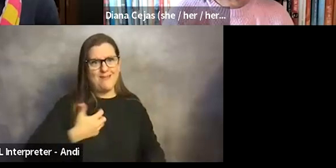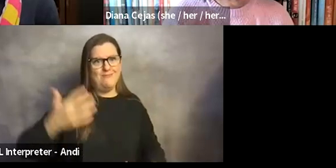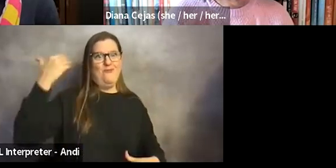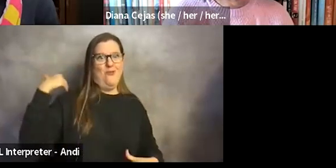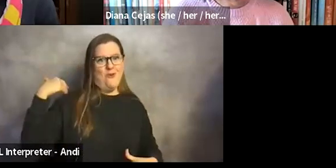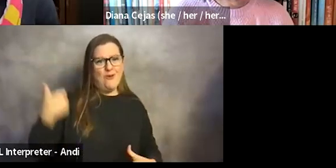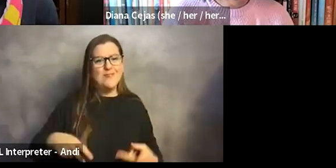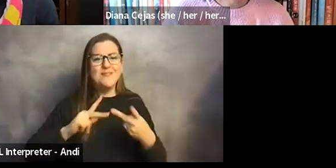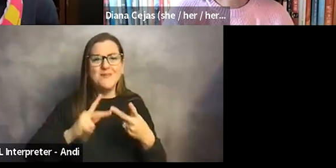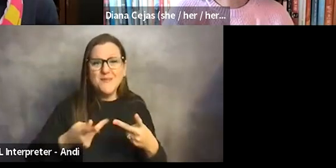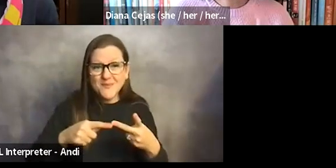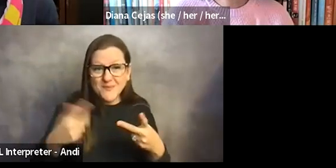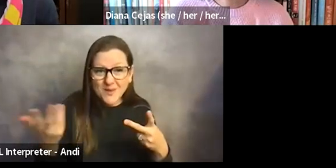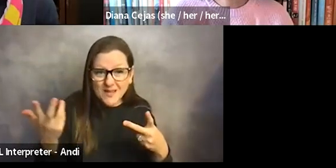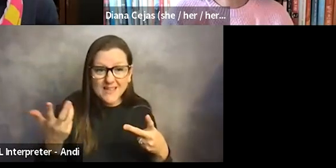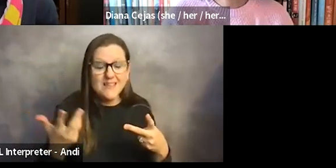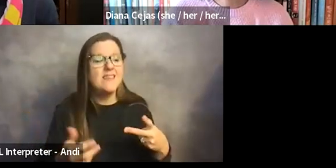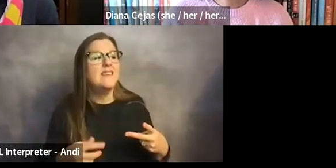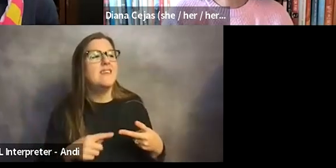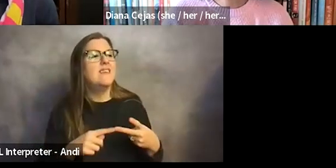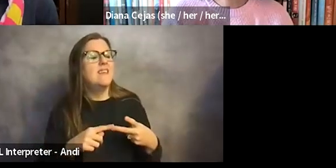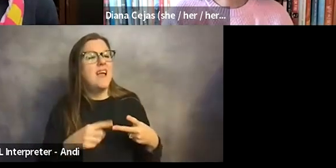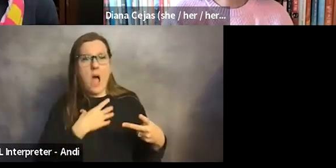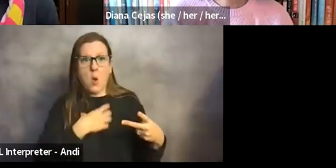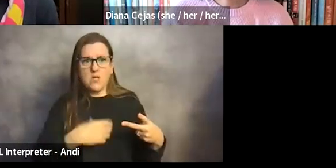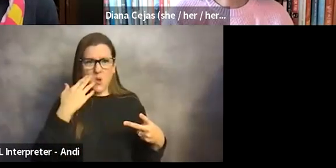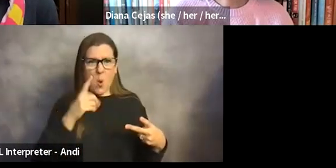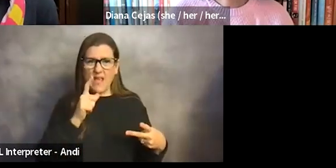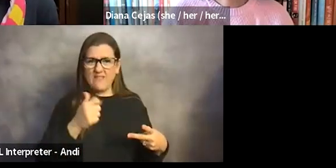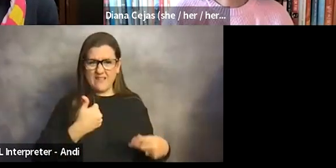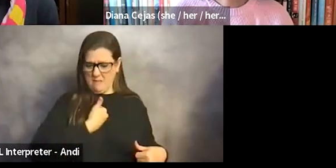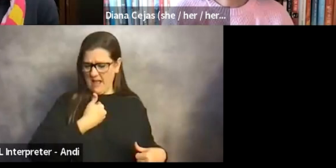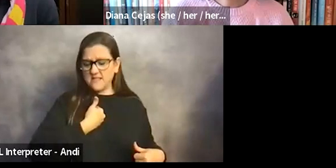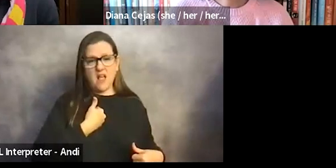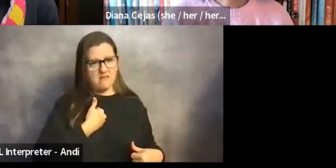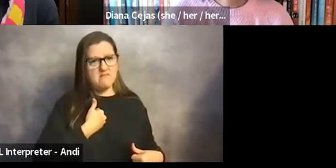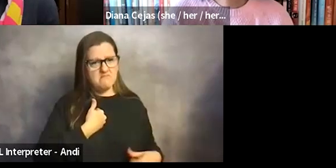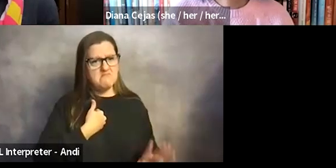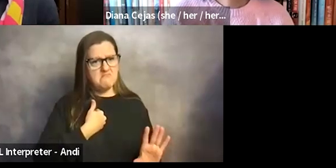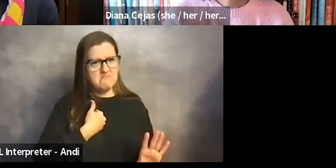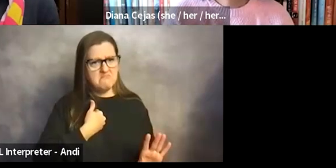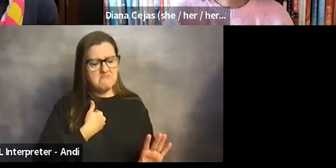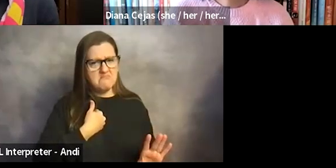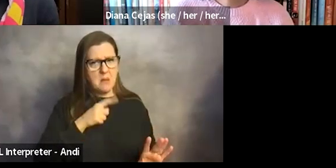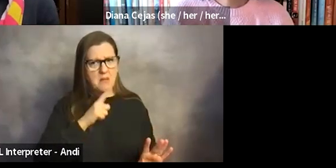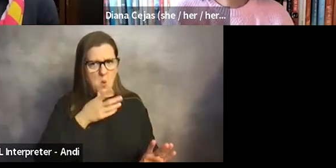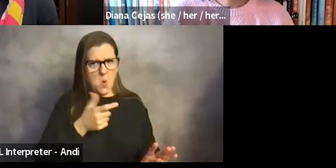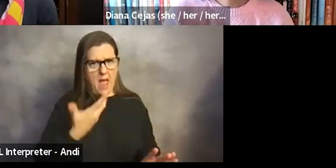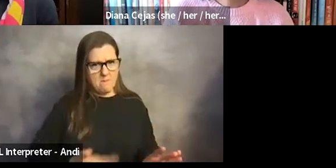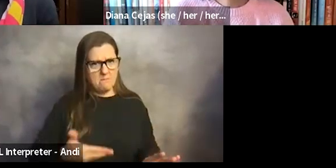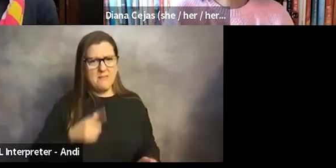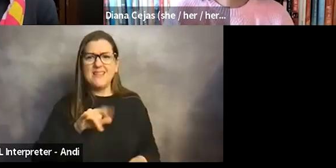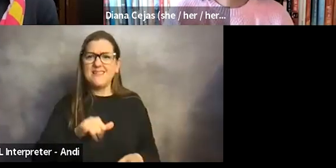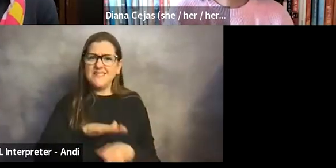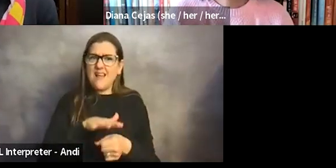I think I wish I had known that just being who I am is enough for the field of medicine. Because again, I